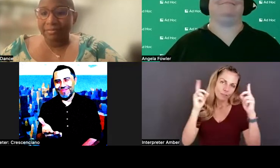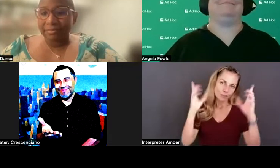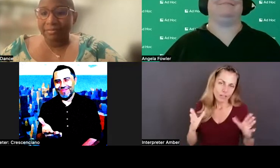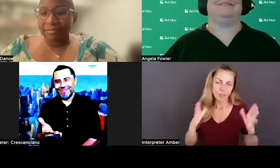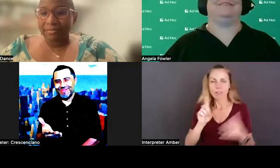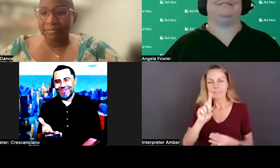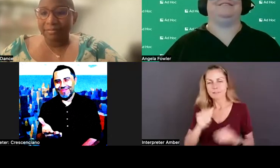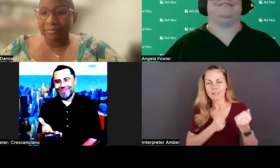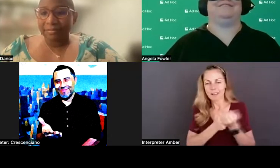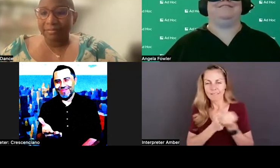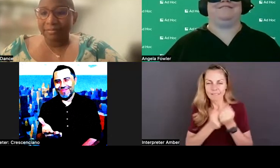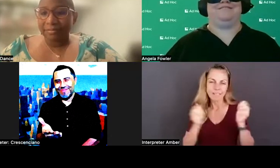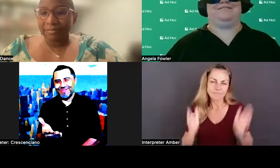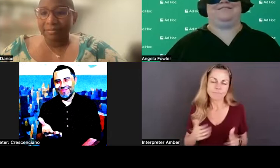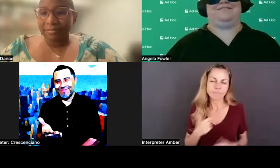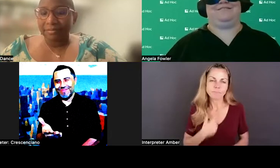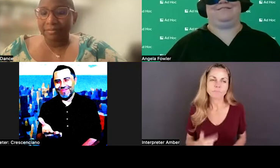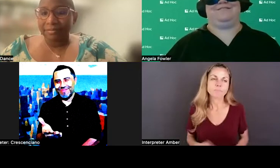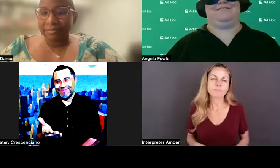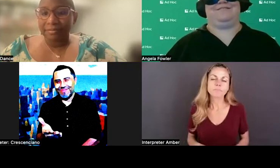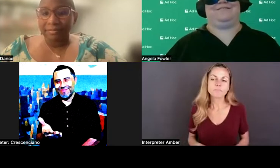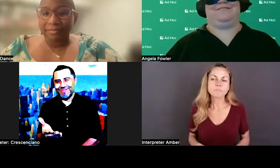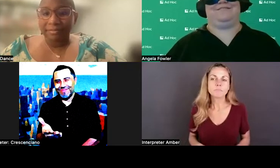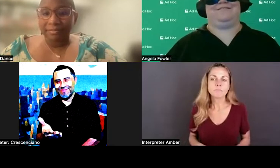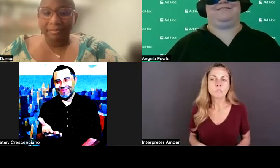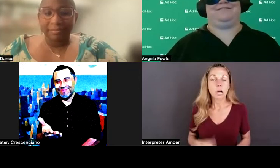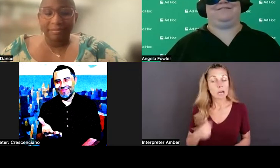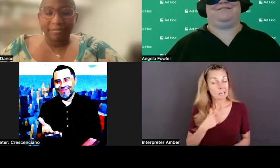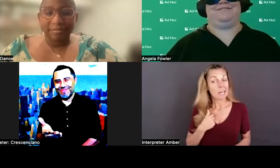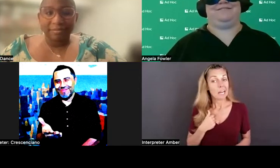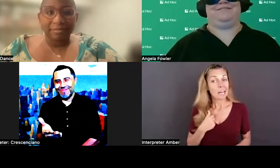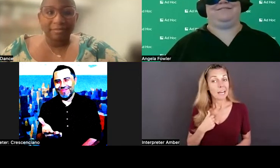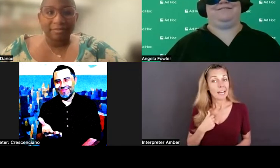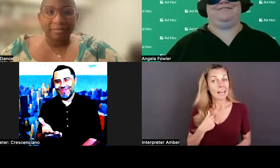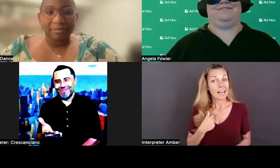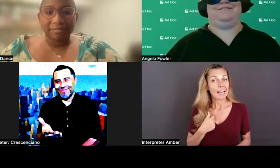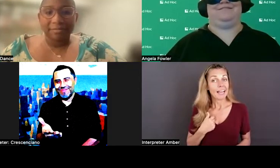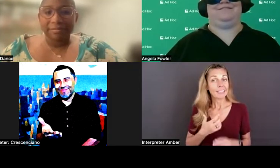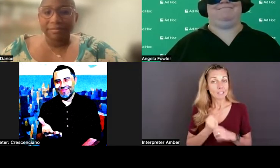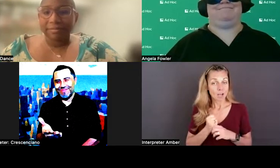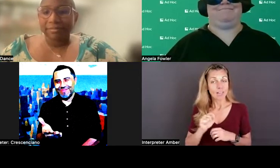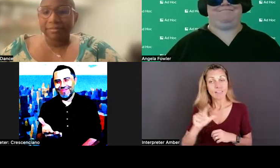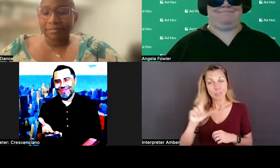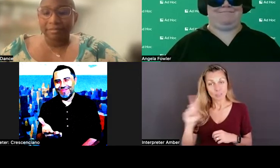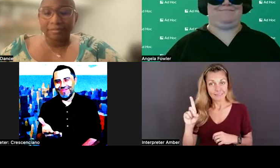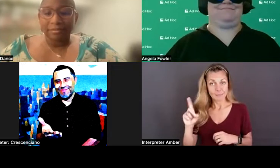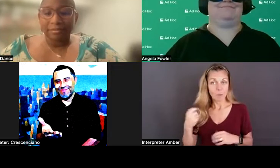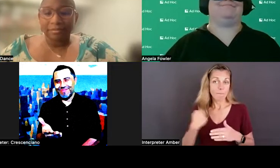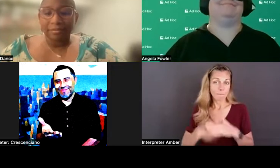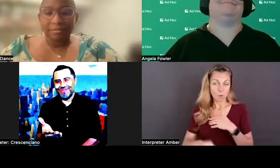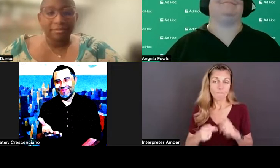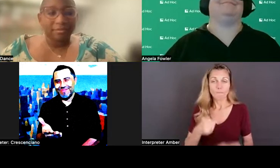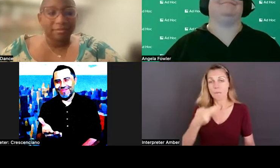I acquired a learning disability at birth due to hydrocephalus. Hydrocephalus